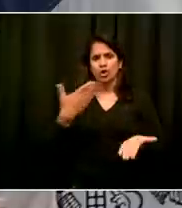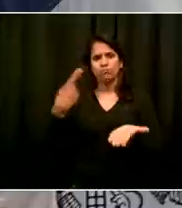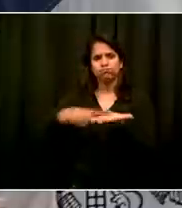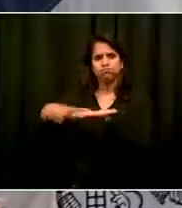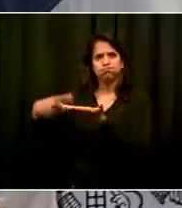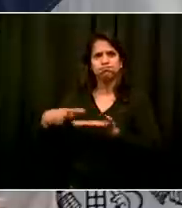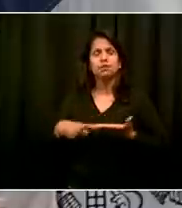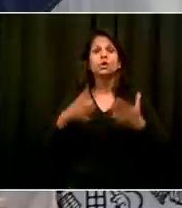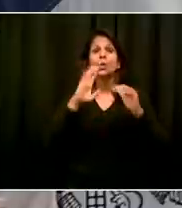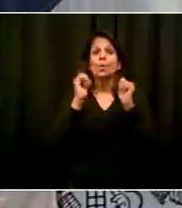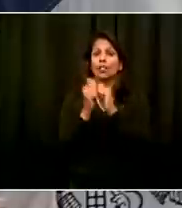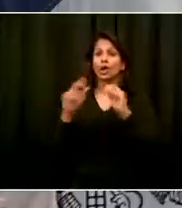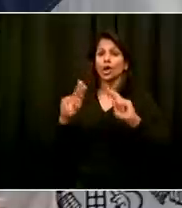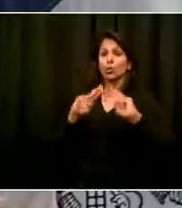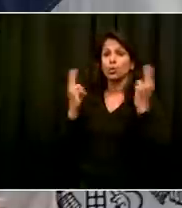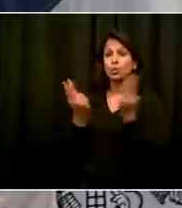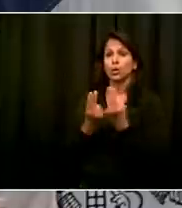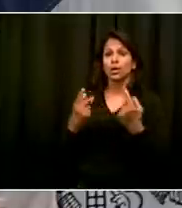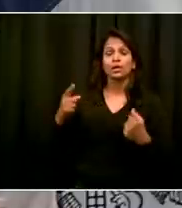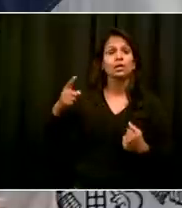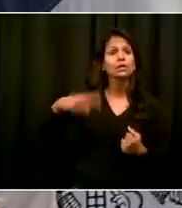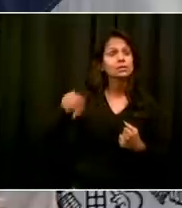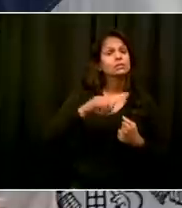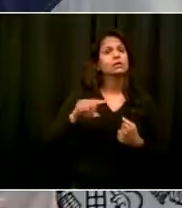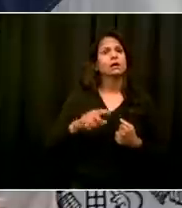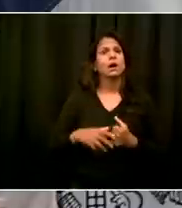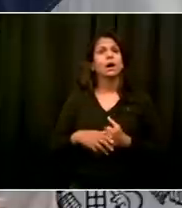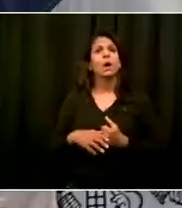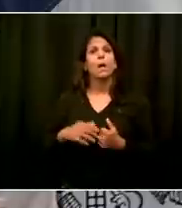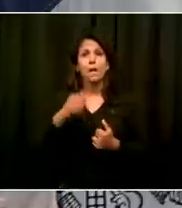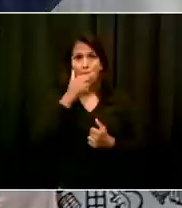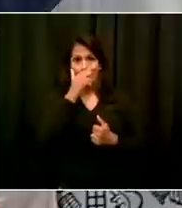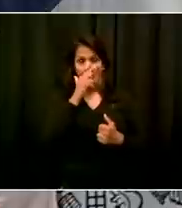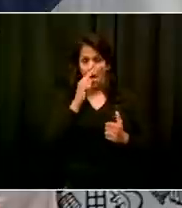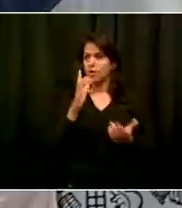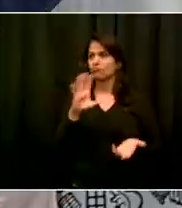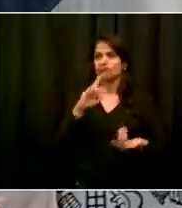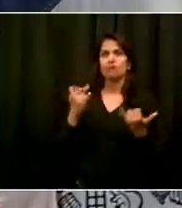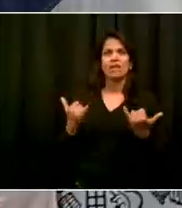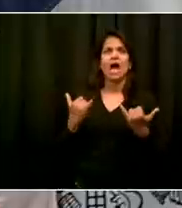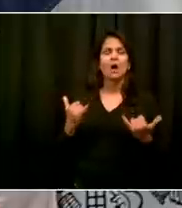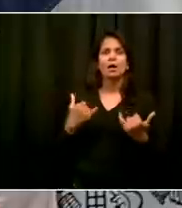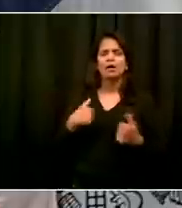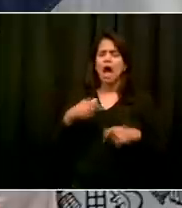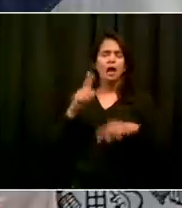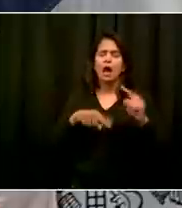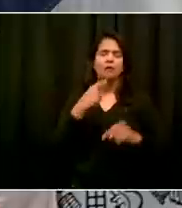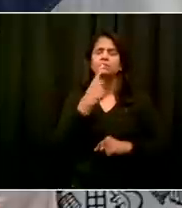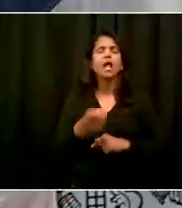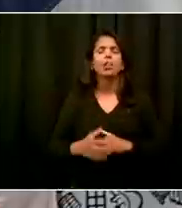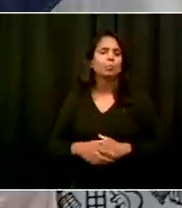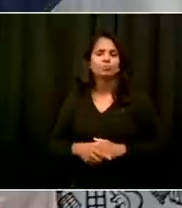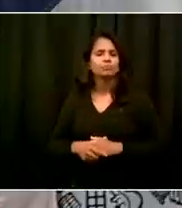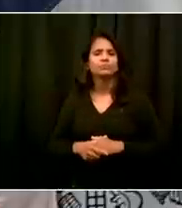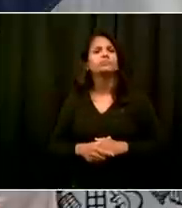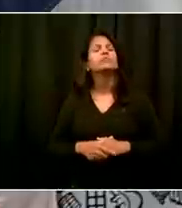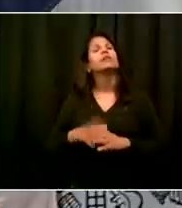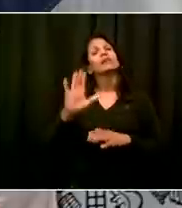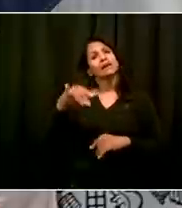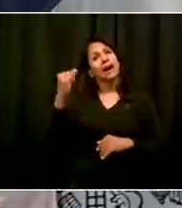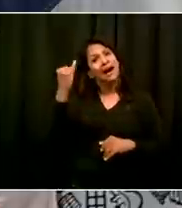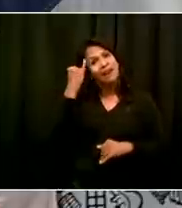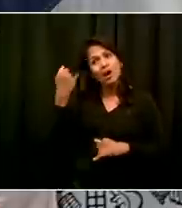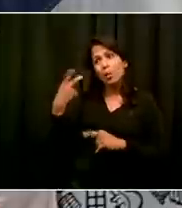we get something, of course, we're going to tell you right away. But very productive, very specific and substantive conversations with our labor partners.